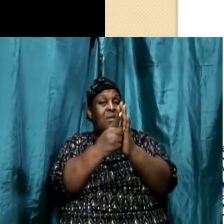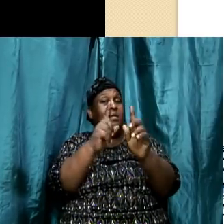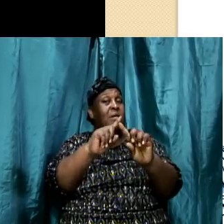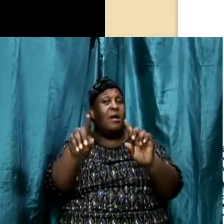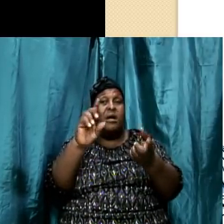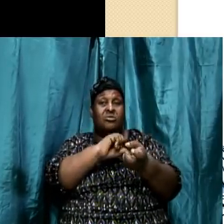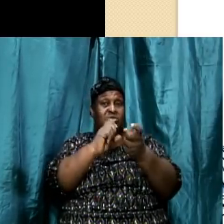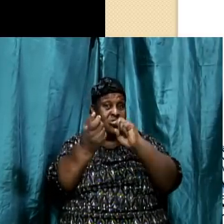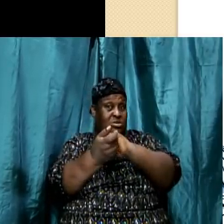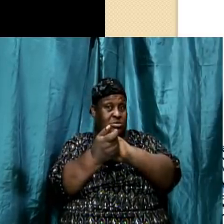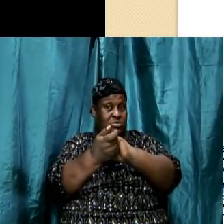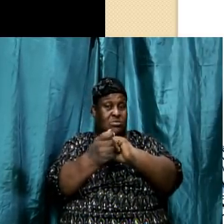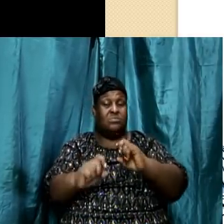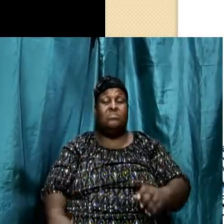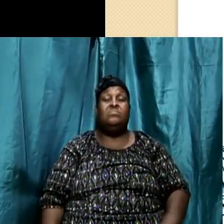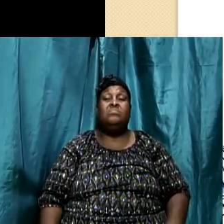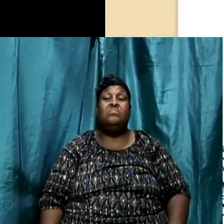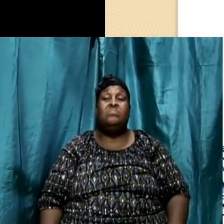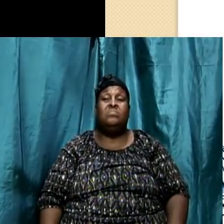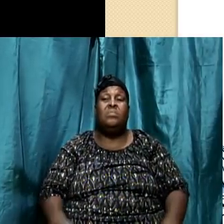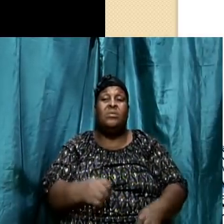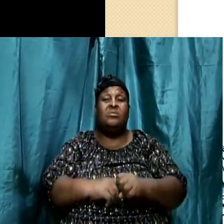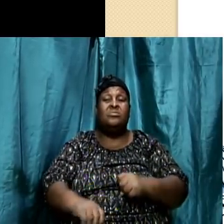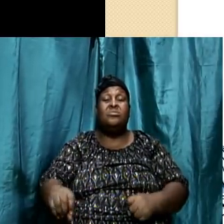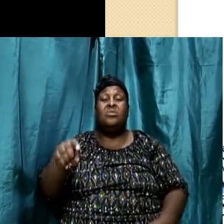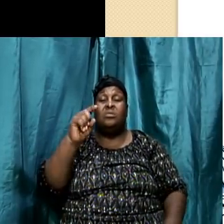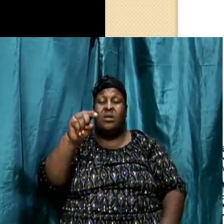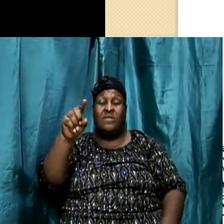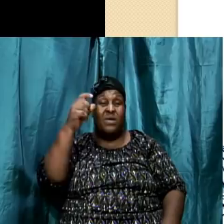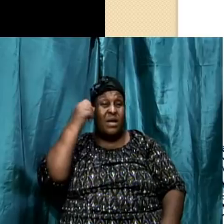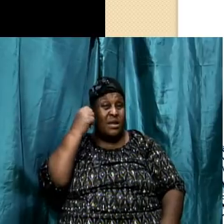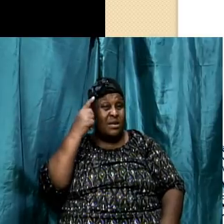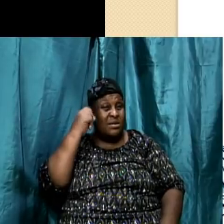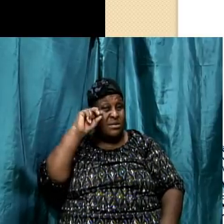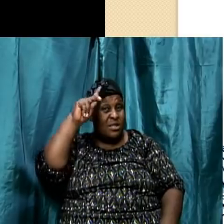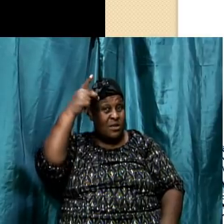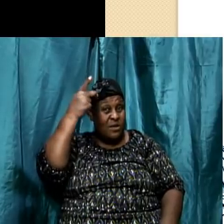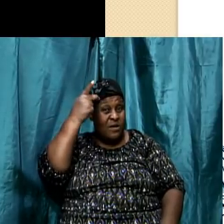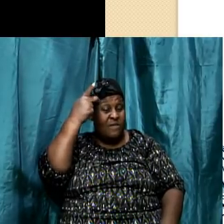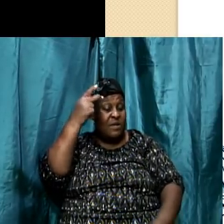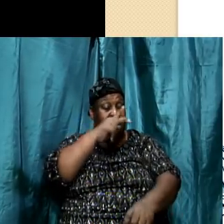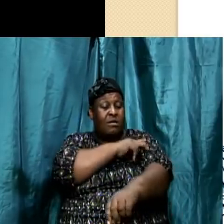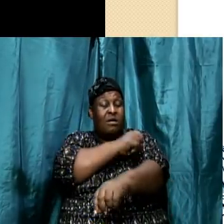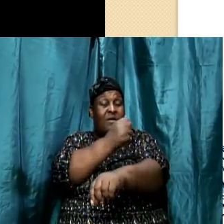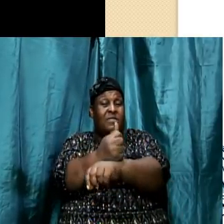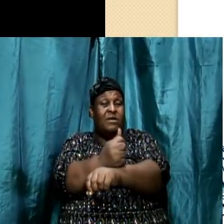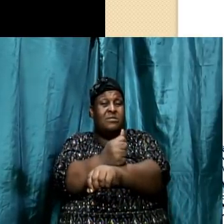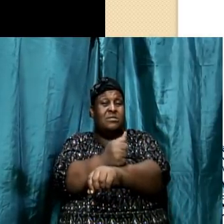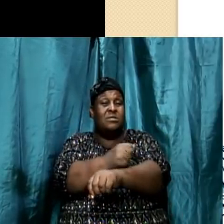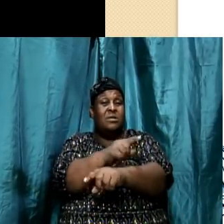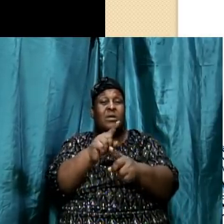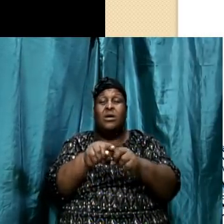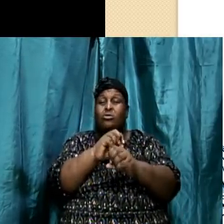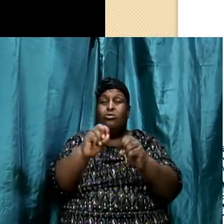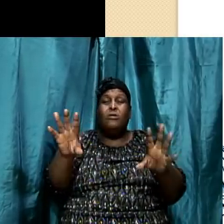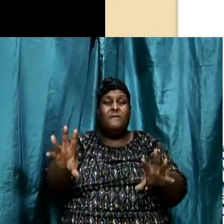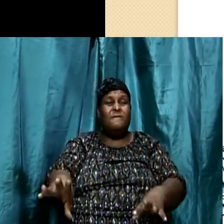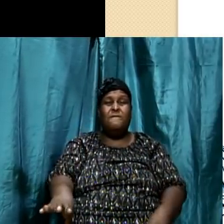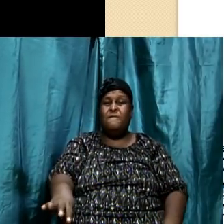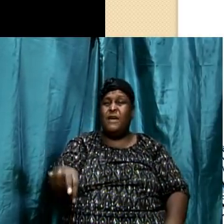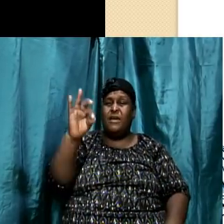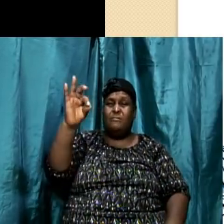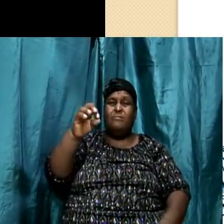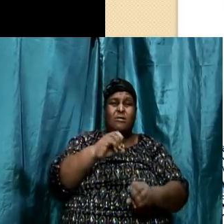all. So, if understand the governing and authority, so when they couldn't find nothing against Daniel but against his